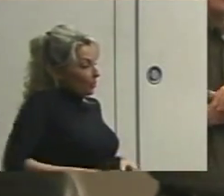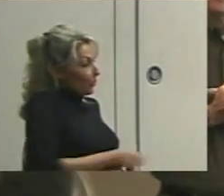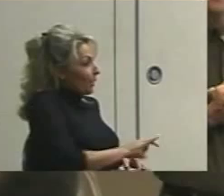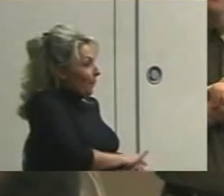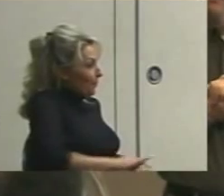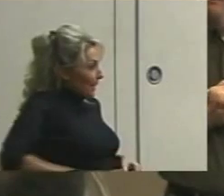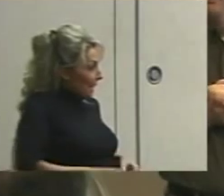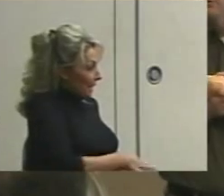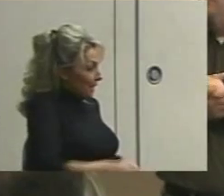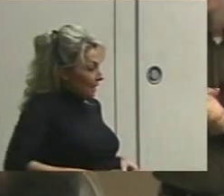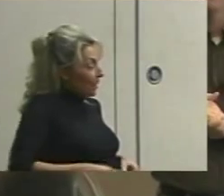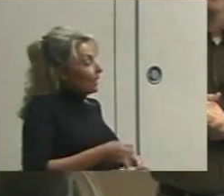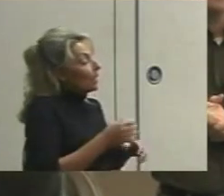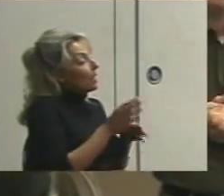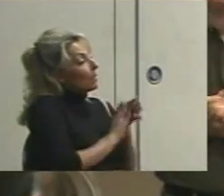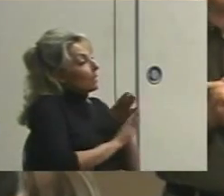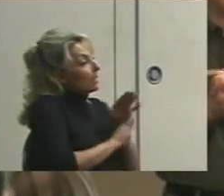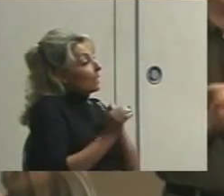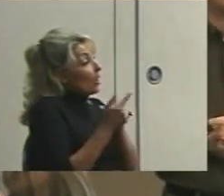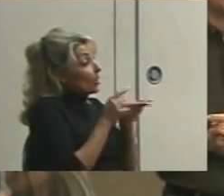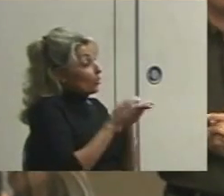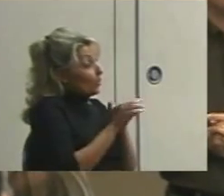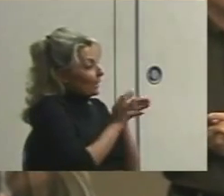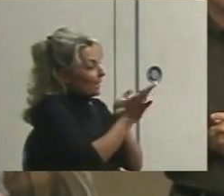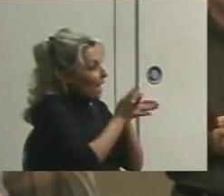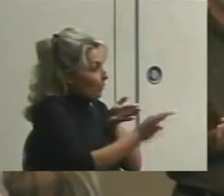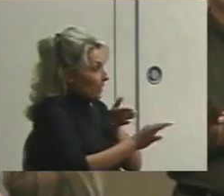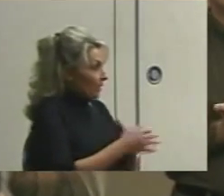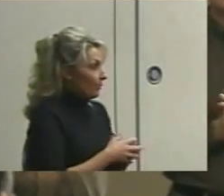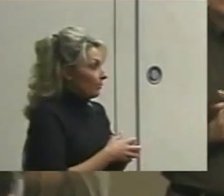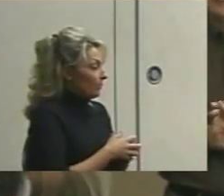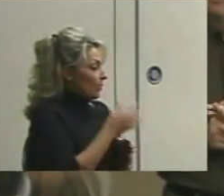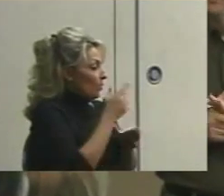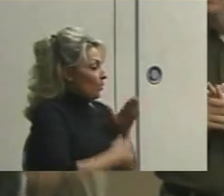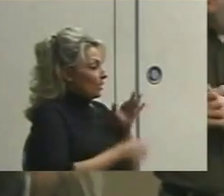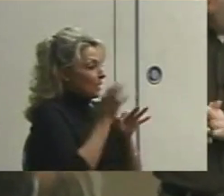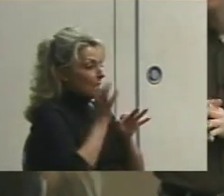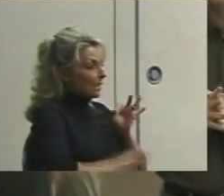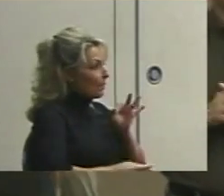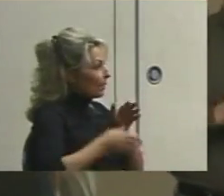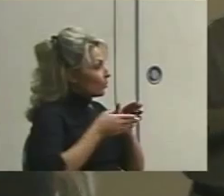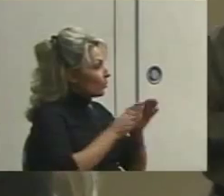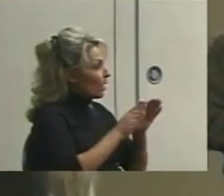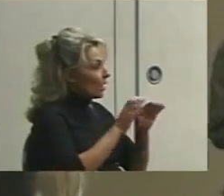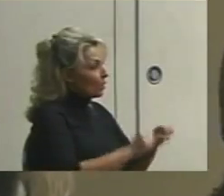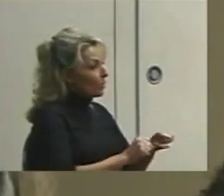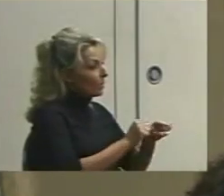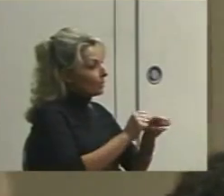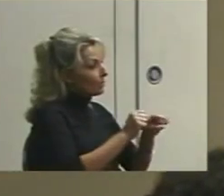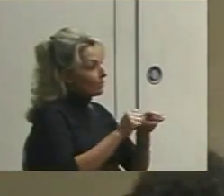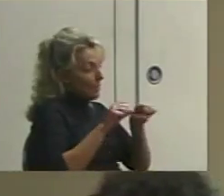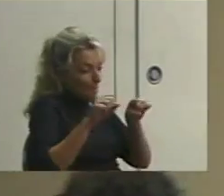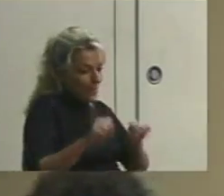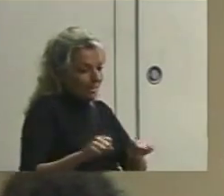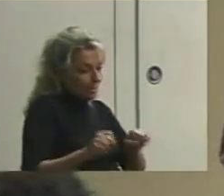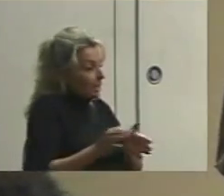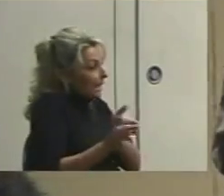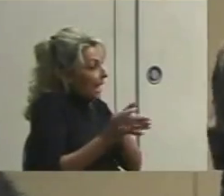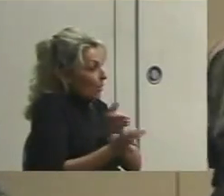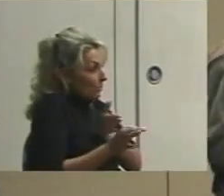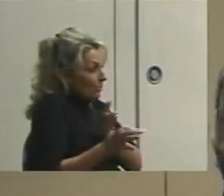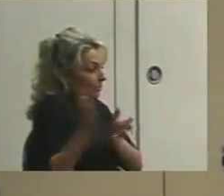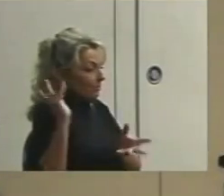But basically, all you're doing is counting. What's the simplest way you could possibly count?